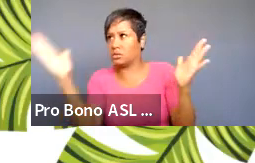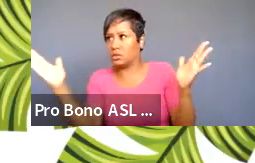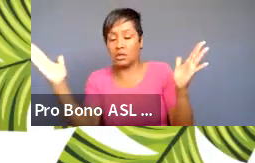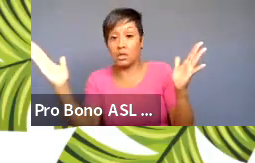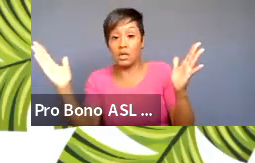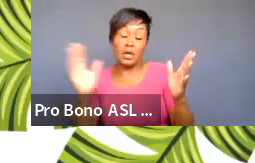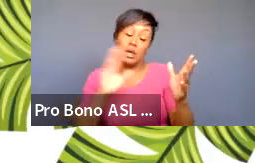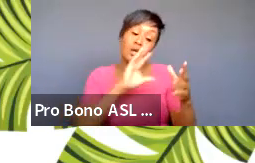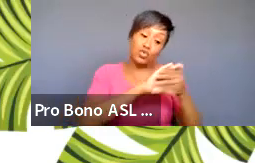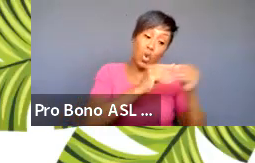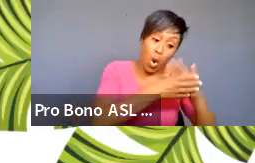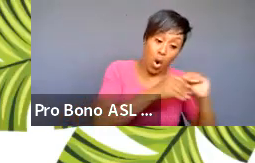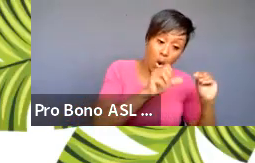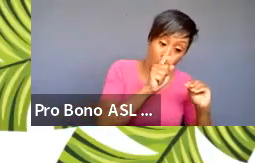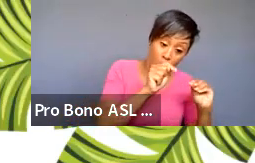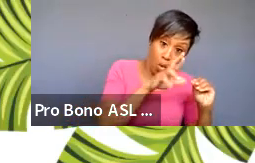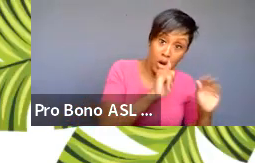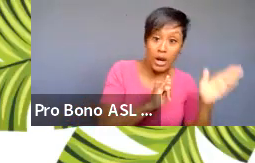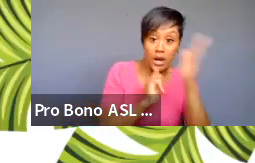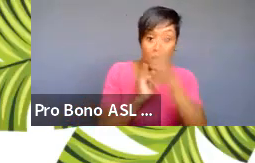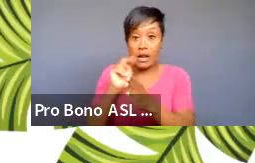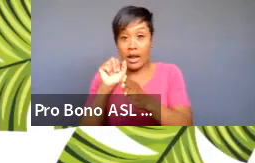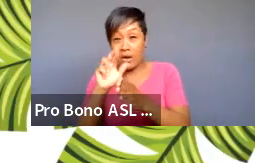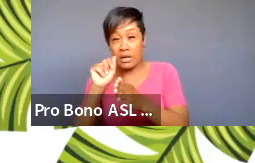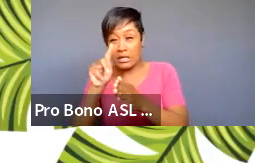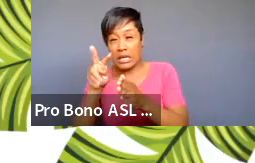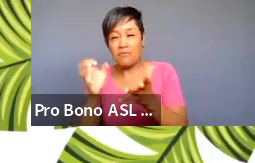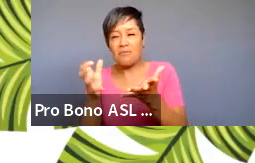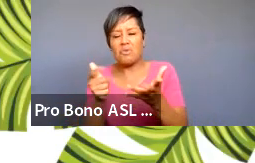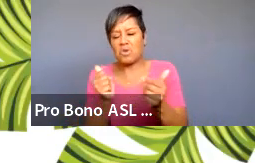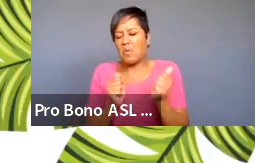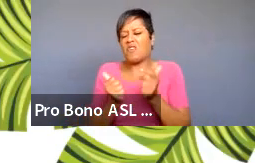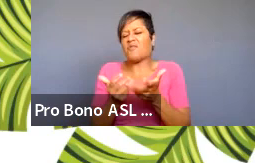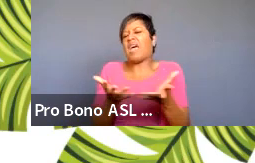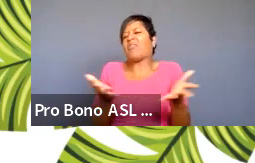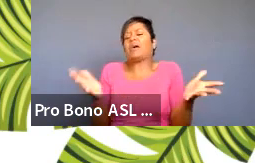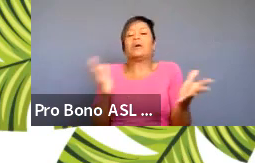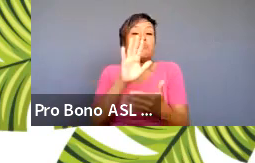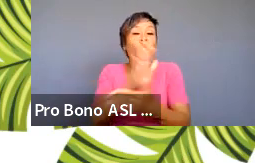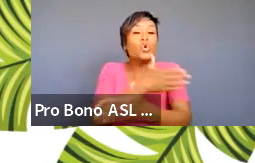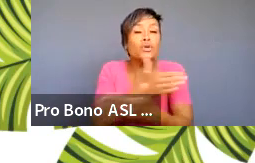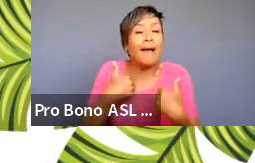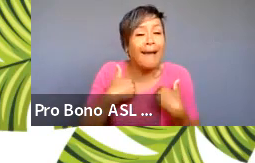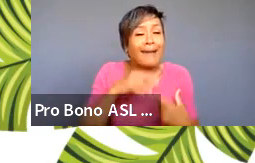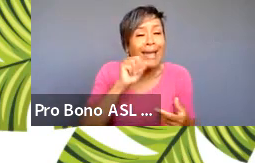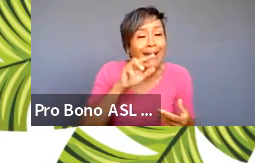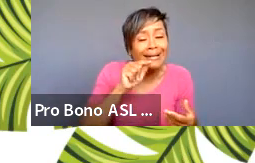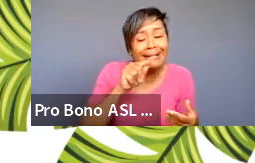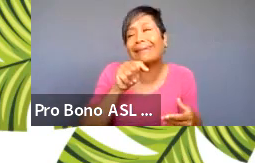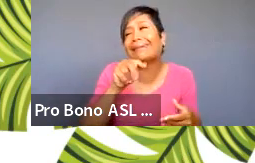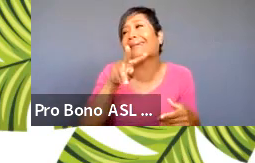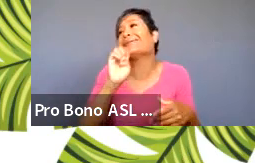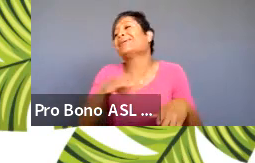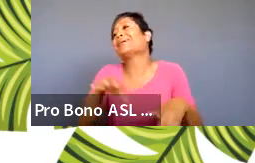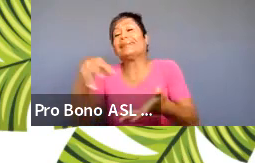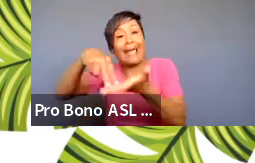you can perform any narrative anything could have a narrative music can have a narrative dance has a narrative the narrative